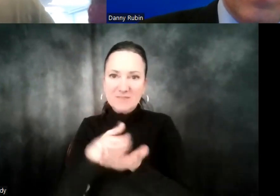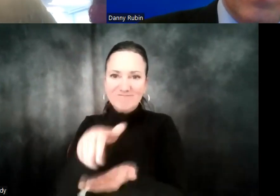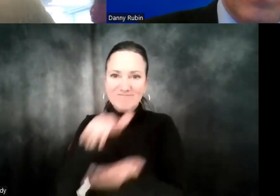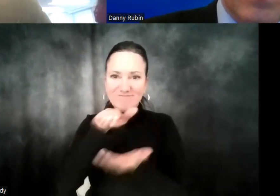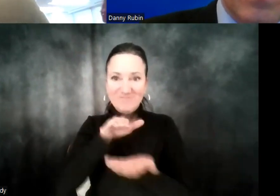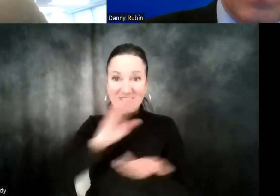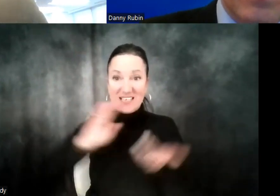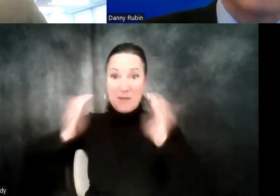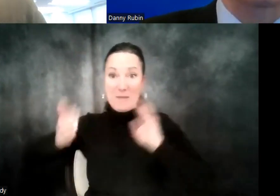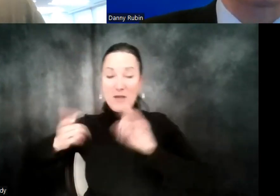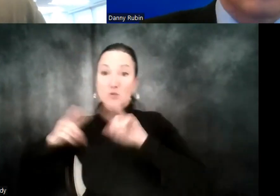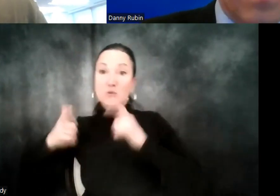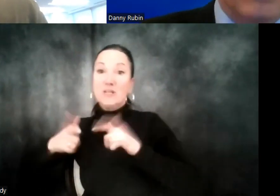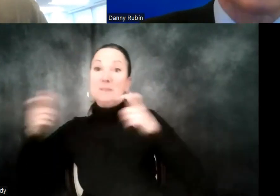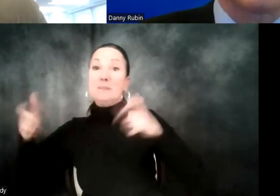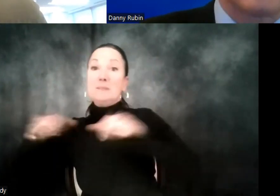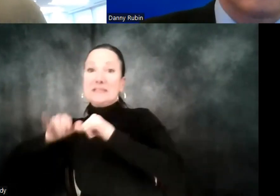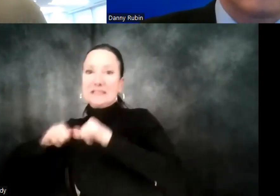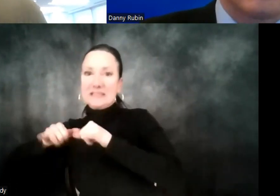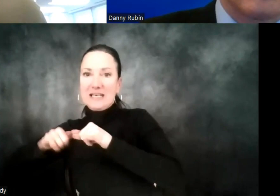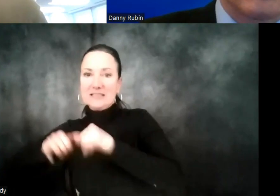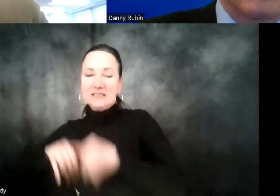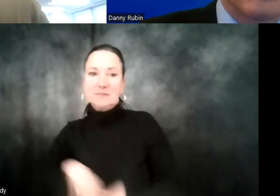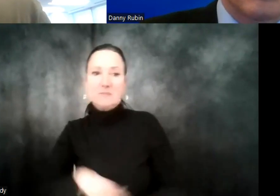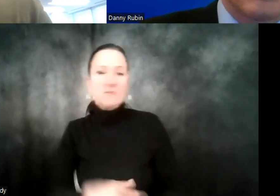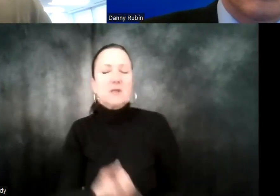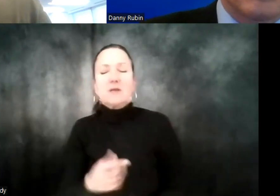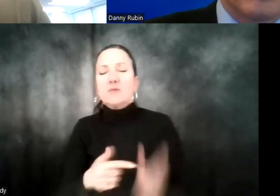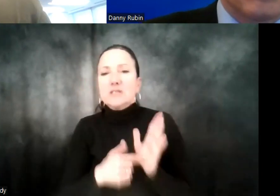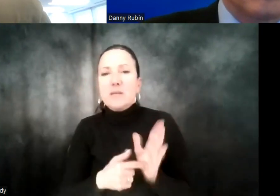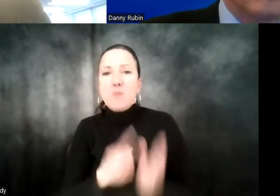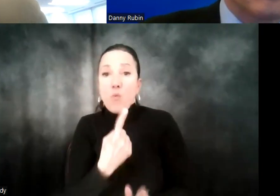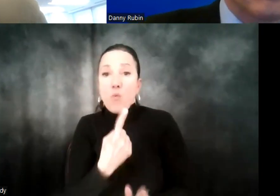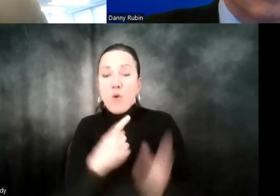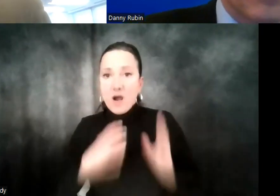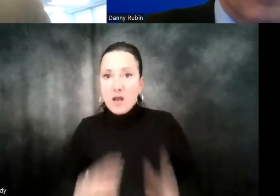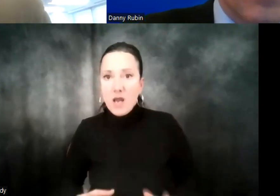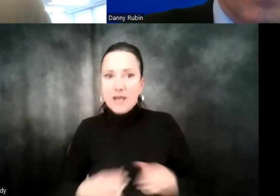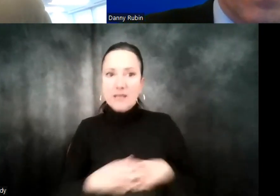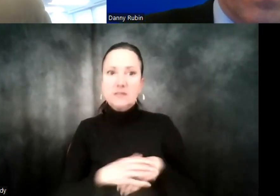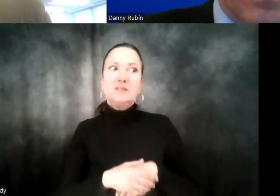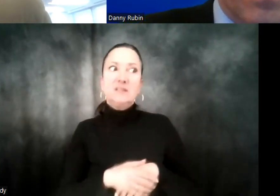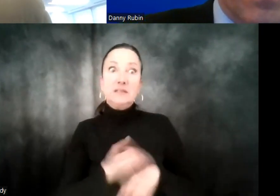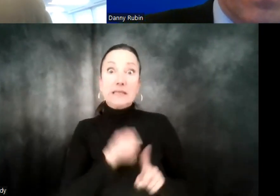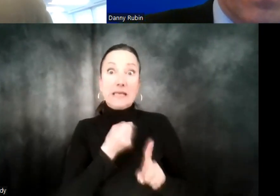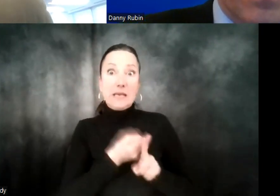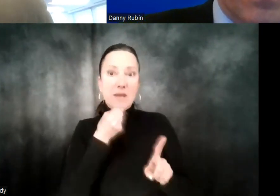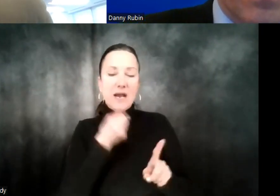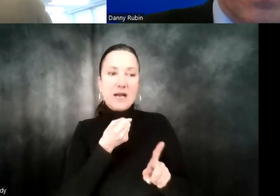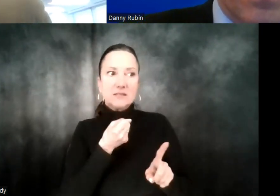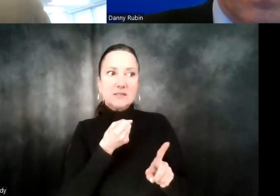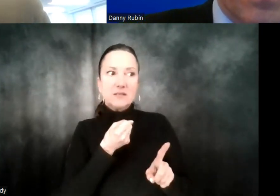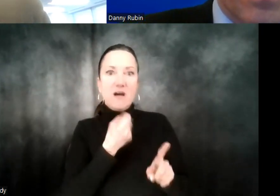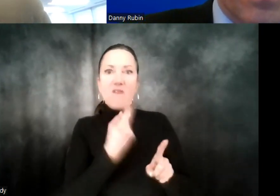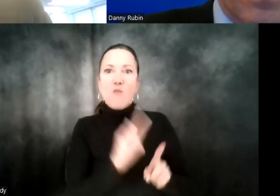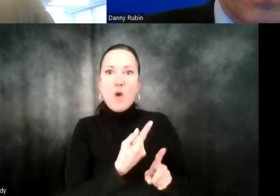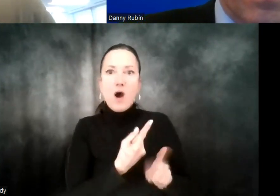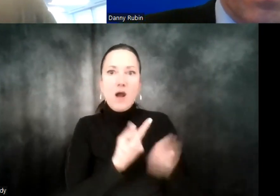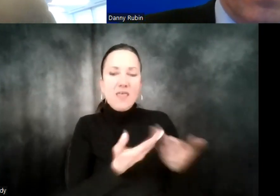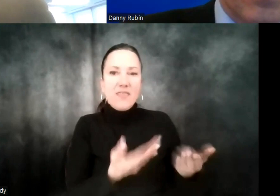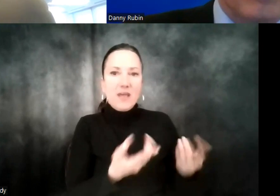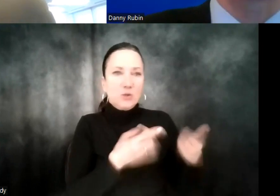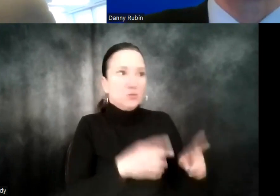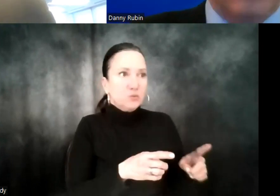to the size of the client. So I have, let's say, one client in my book, where the impact of a deal that I have been able to sign might be more than what can do